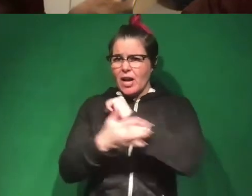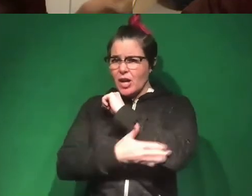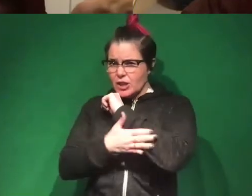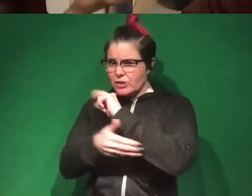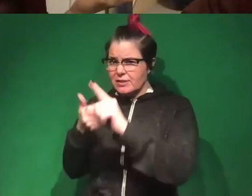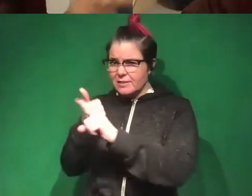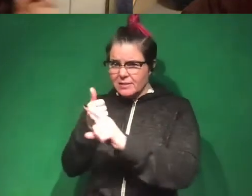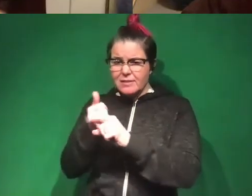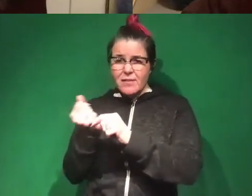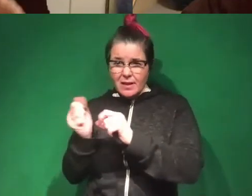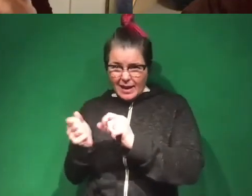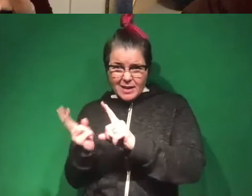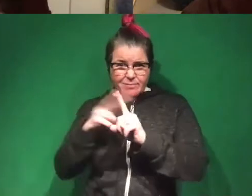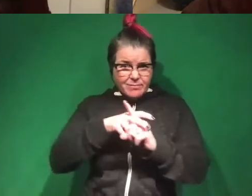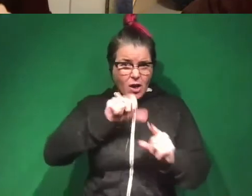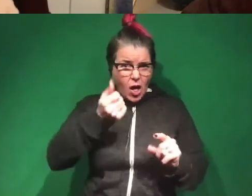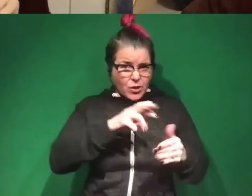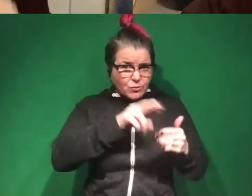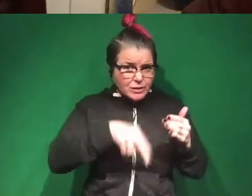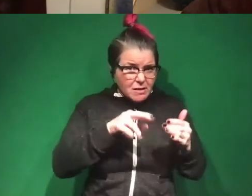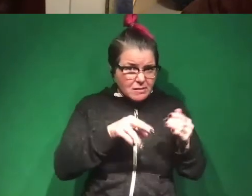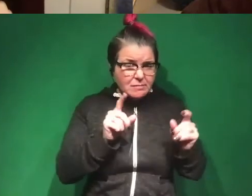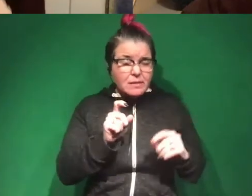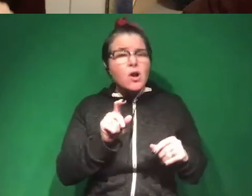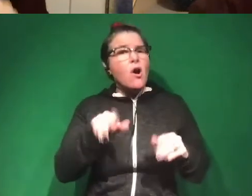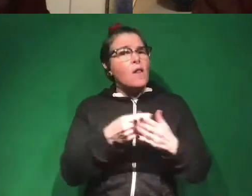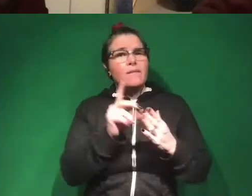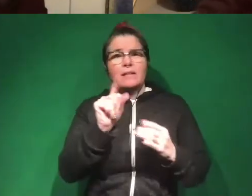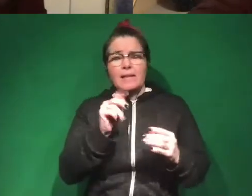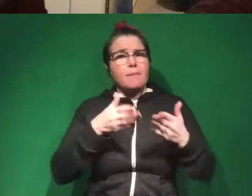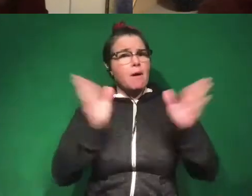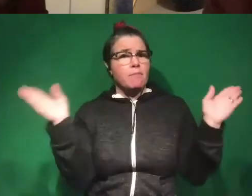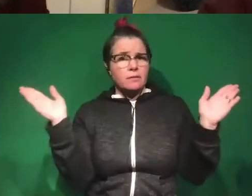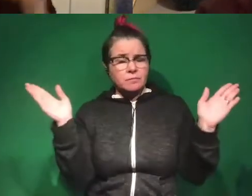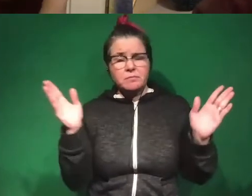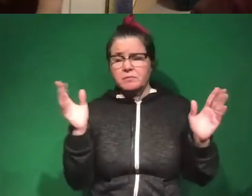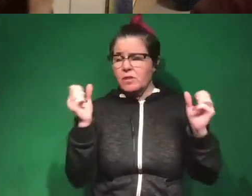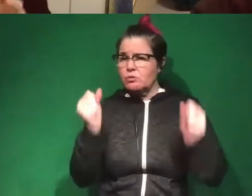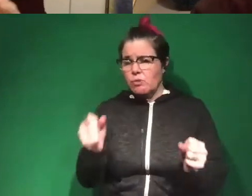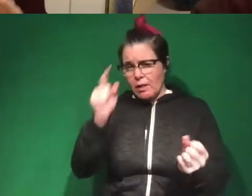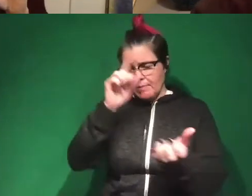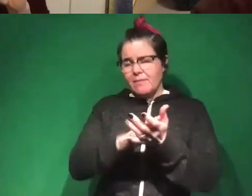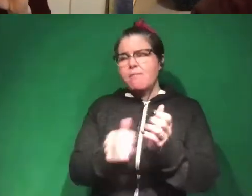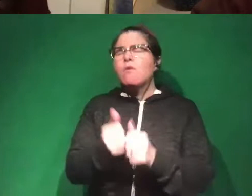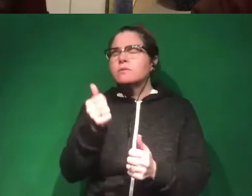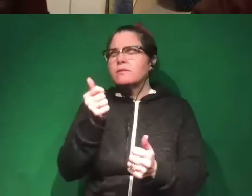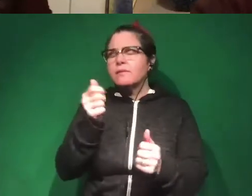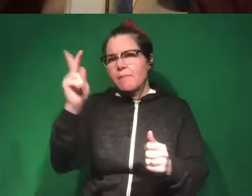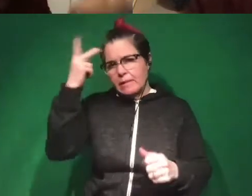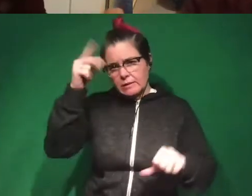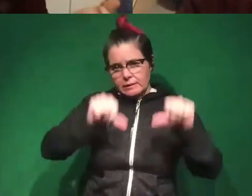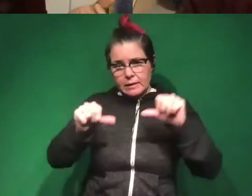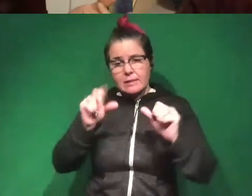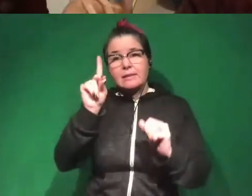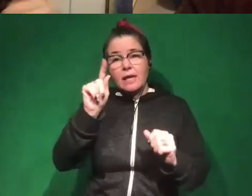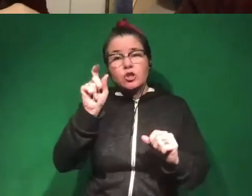connect that to other outcomes you might care about? And all of that data is public. And so we believe very strongly in political science, most of political science, that data should be